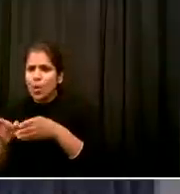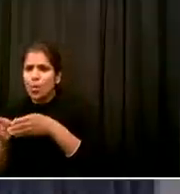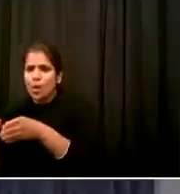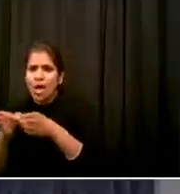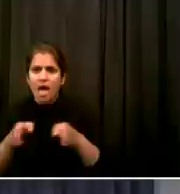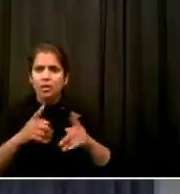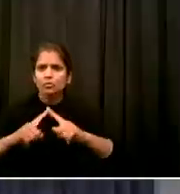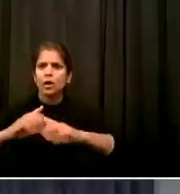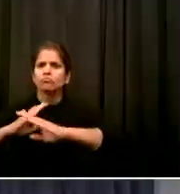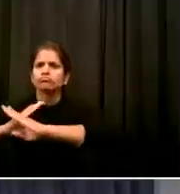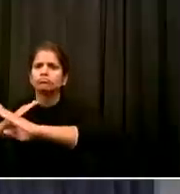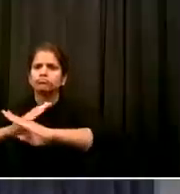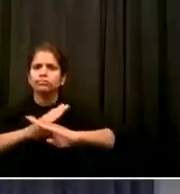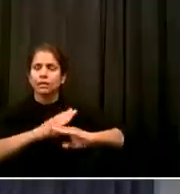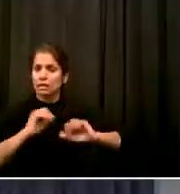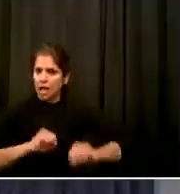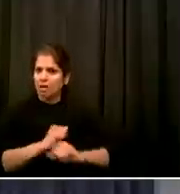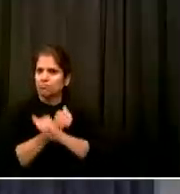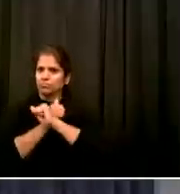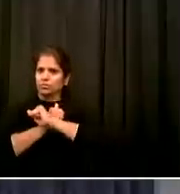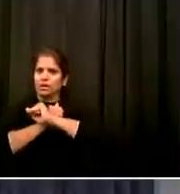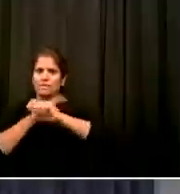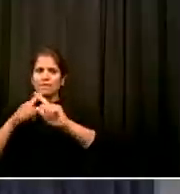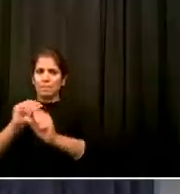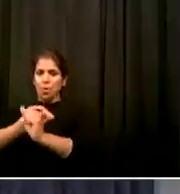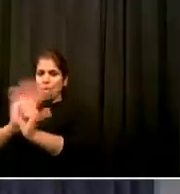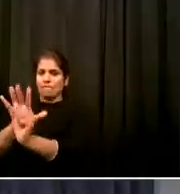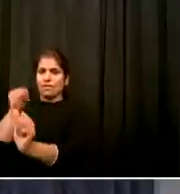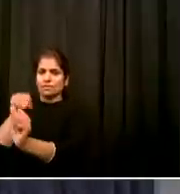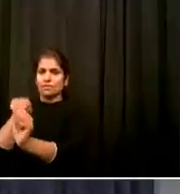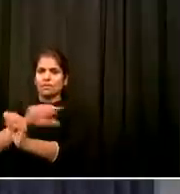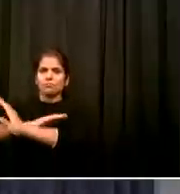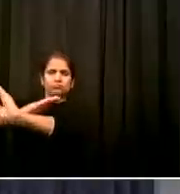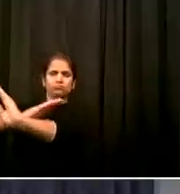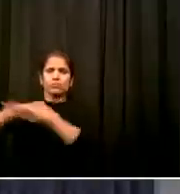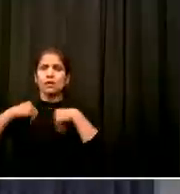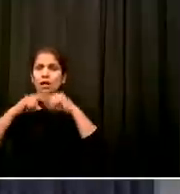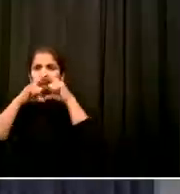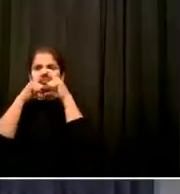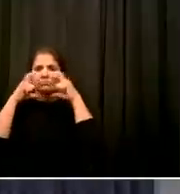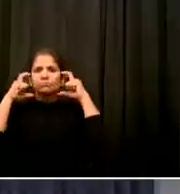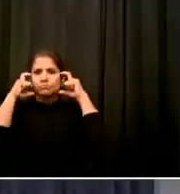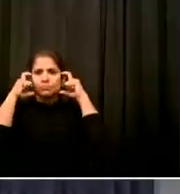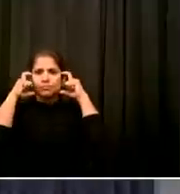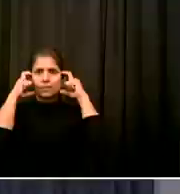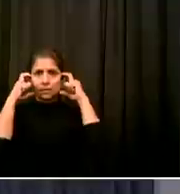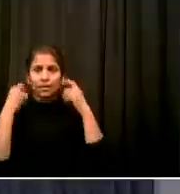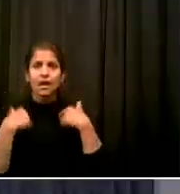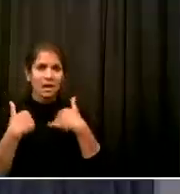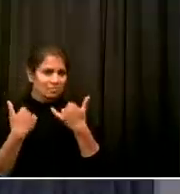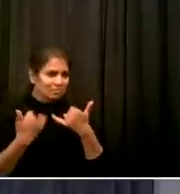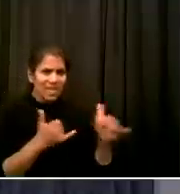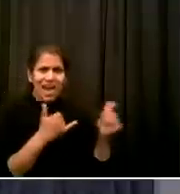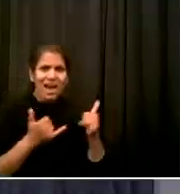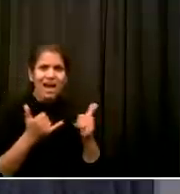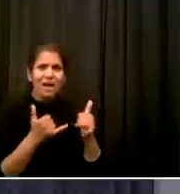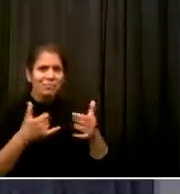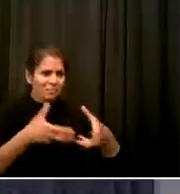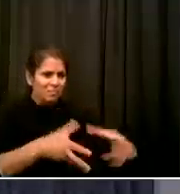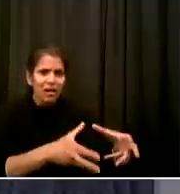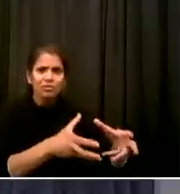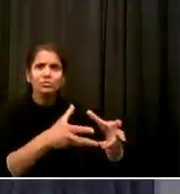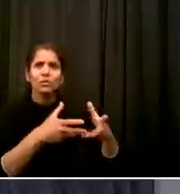I mean, isn't it time to kind of reevaluate what the risks are of infection